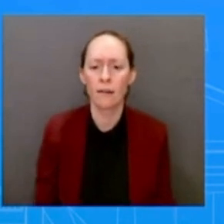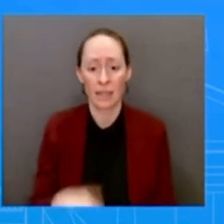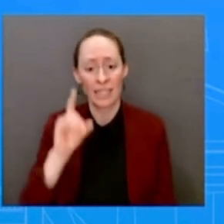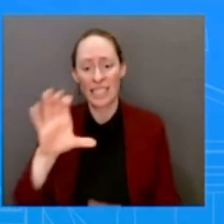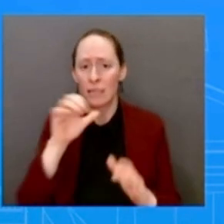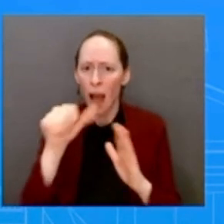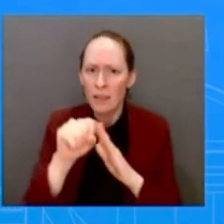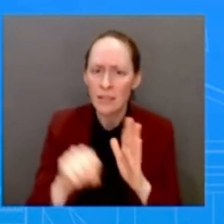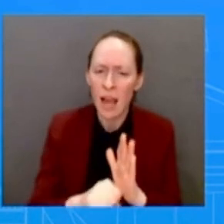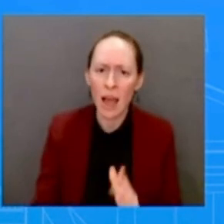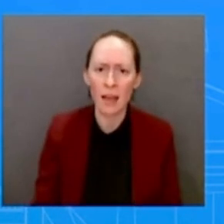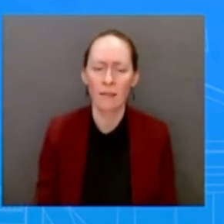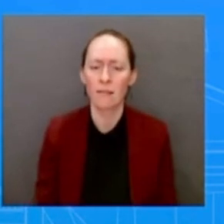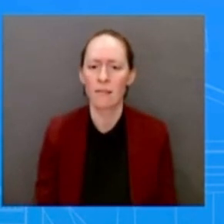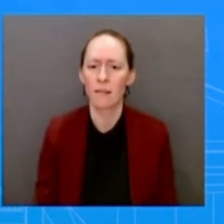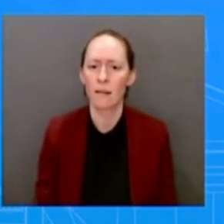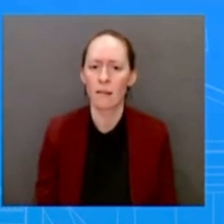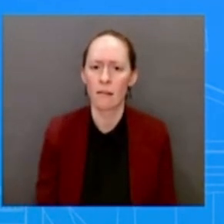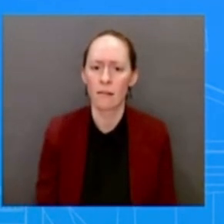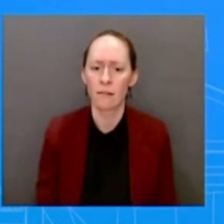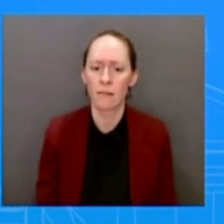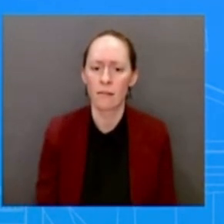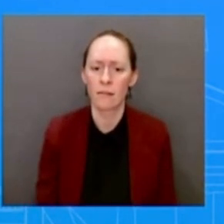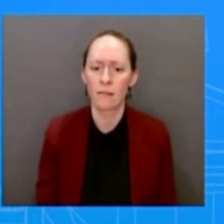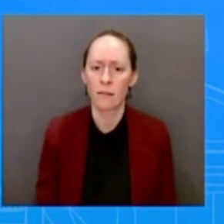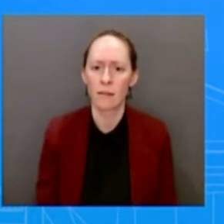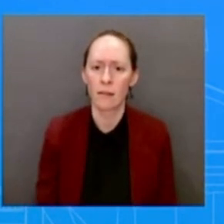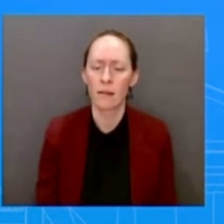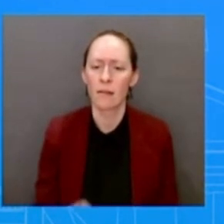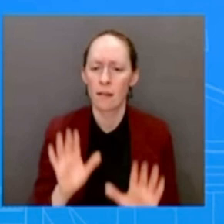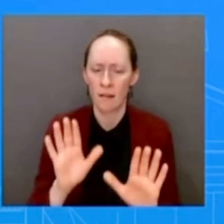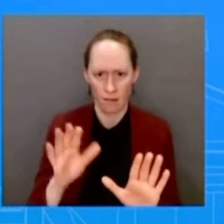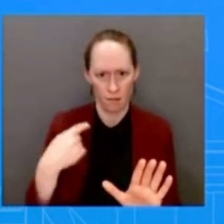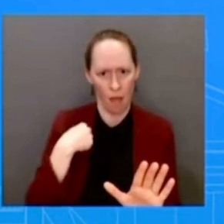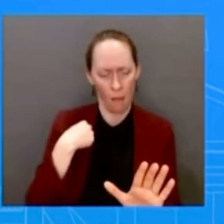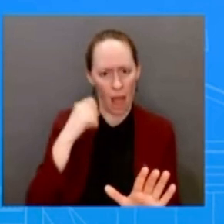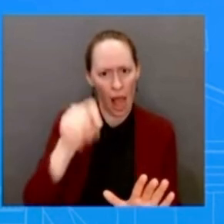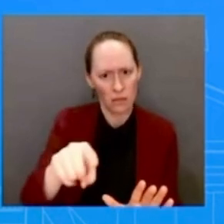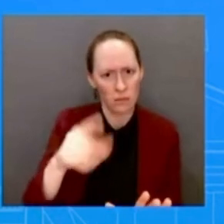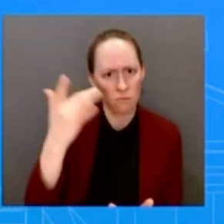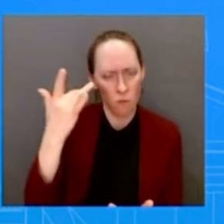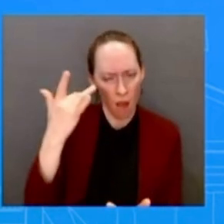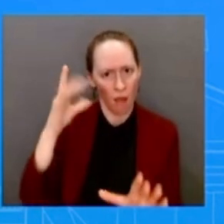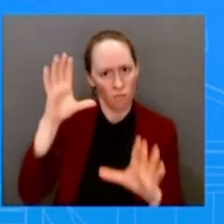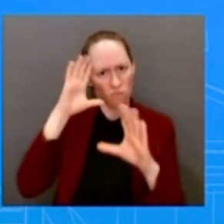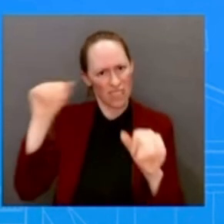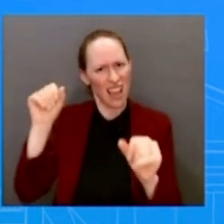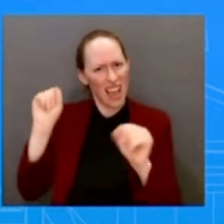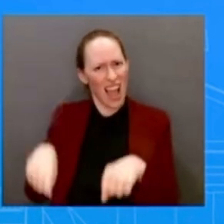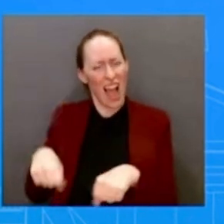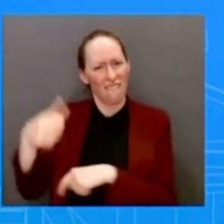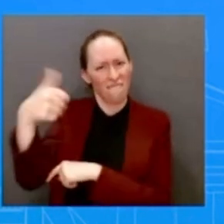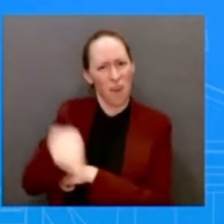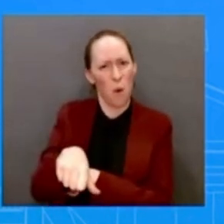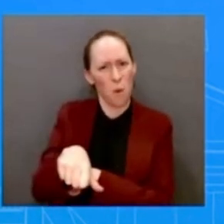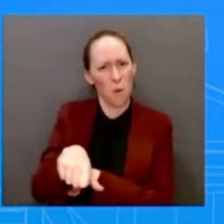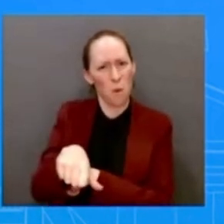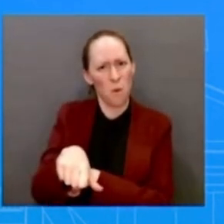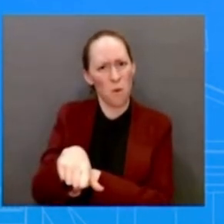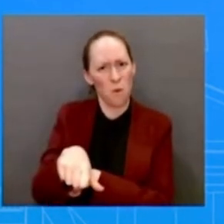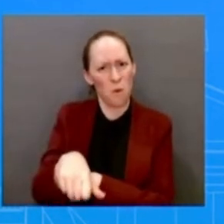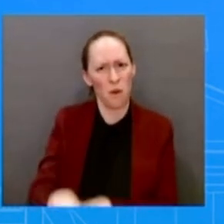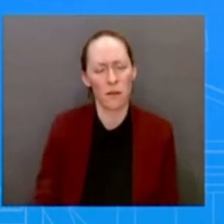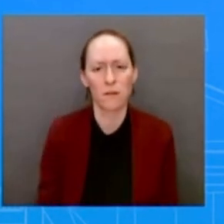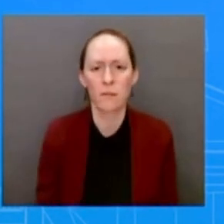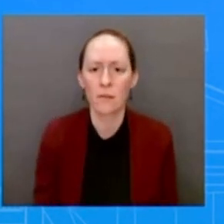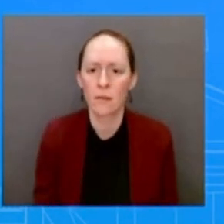I'm asking because he does have an option to veto. That is one action he could take. But again, this is a president that believes